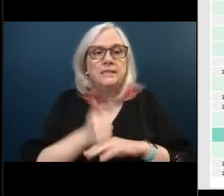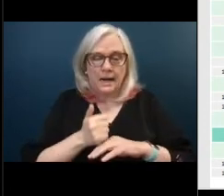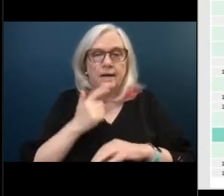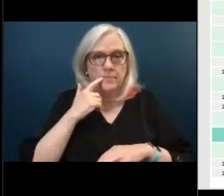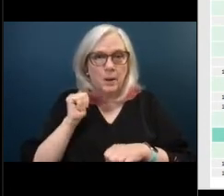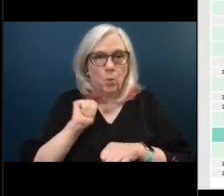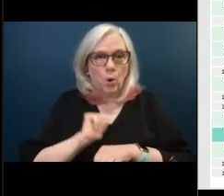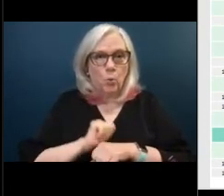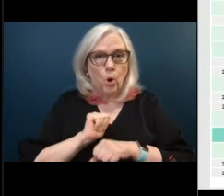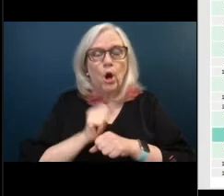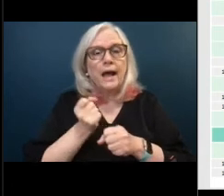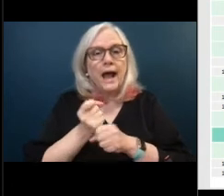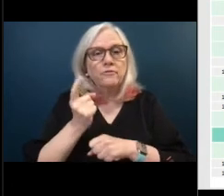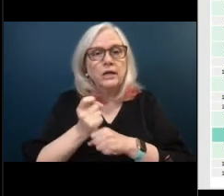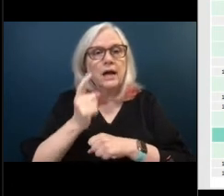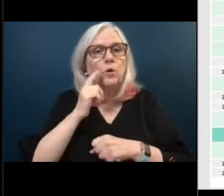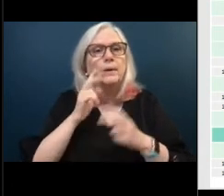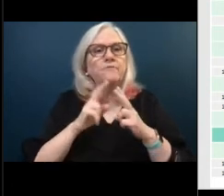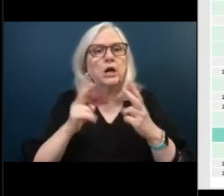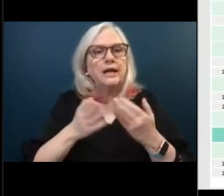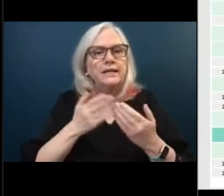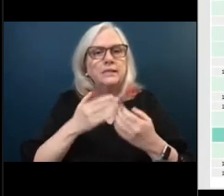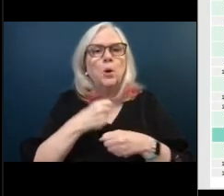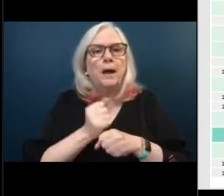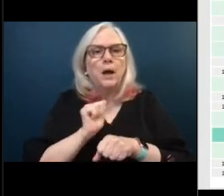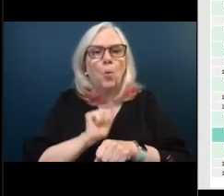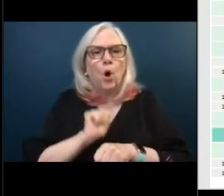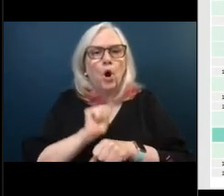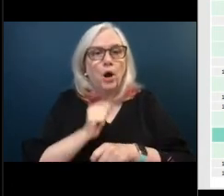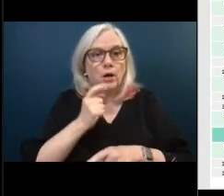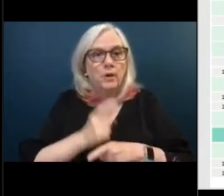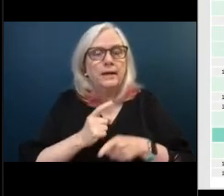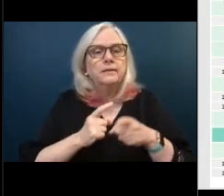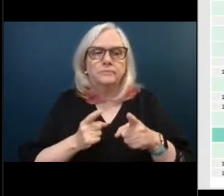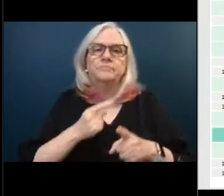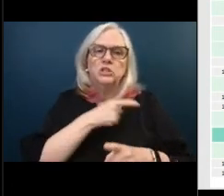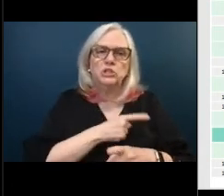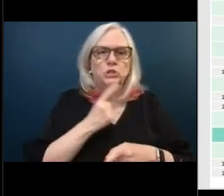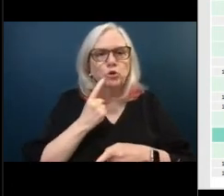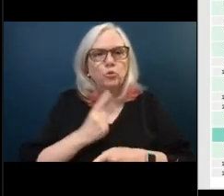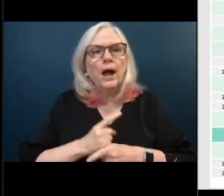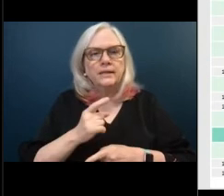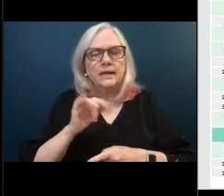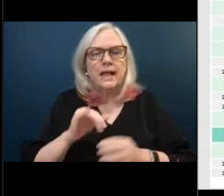it's every year it will be very easy to make it work but but you're correct it is uh it's a more